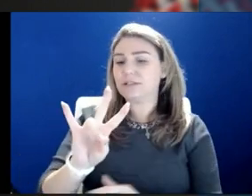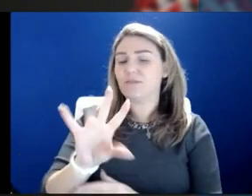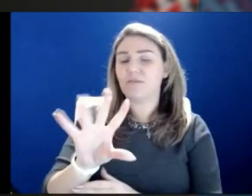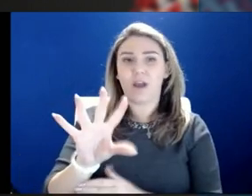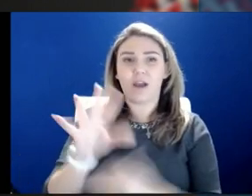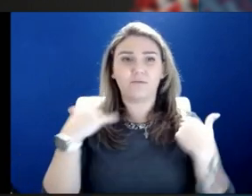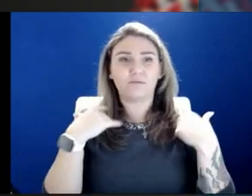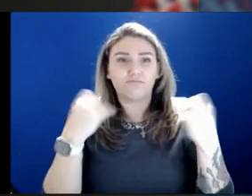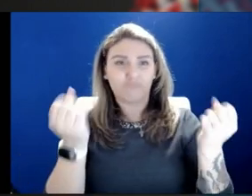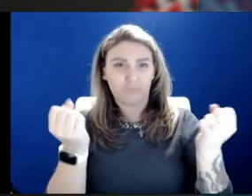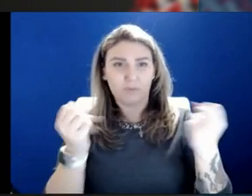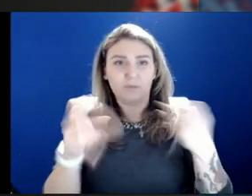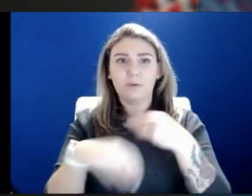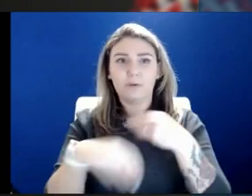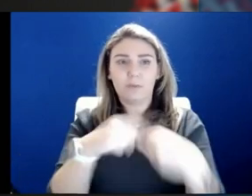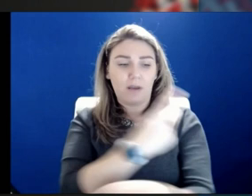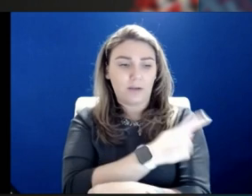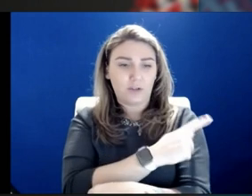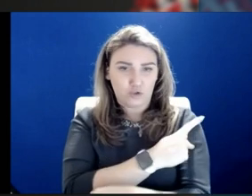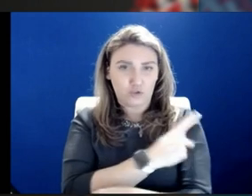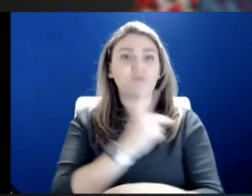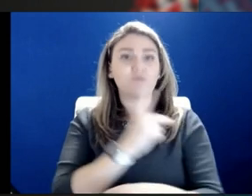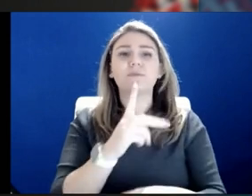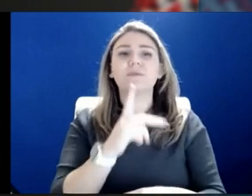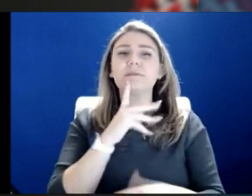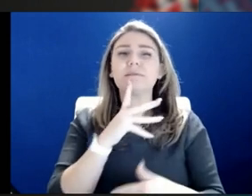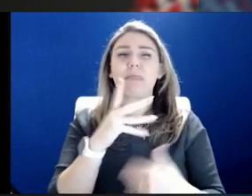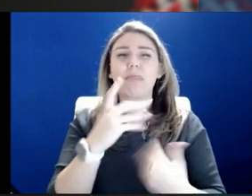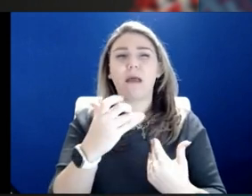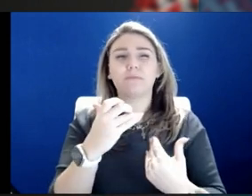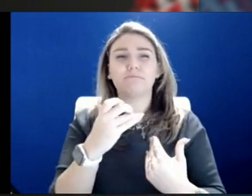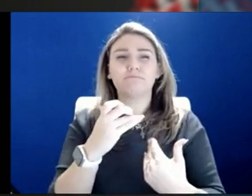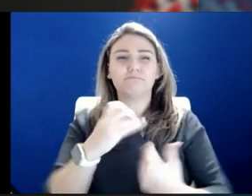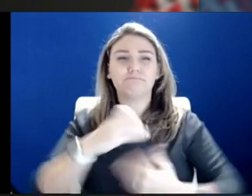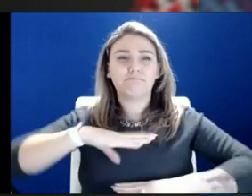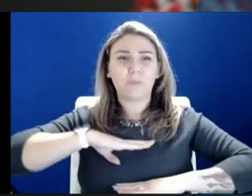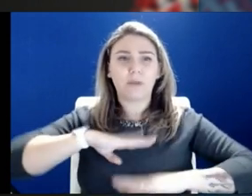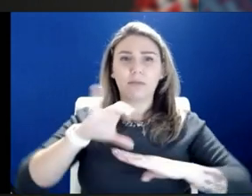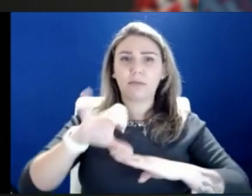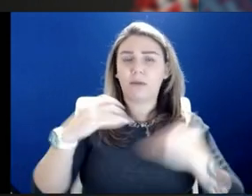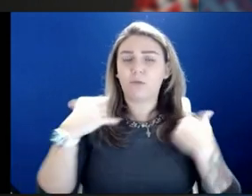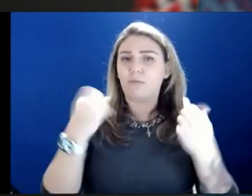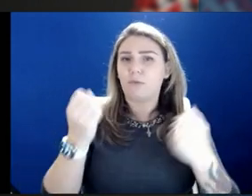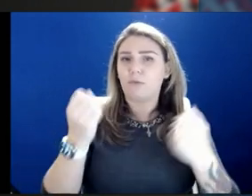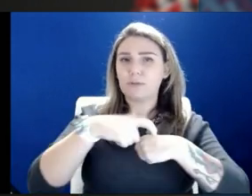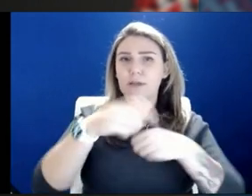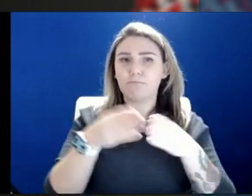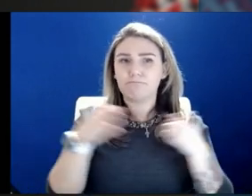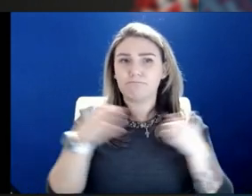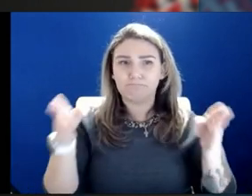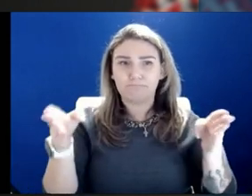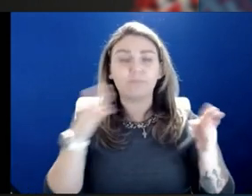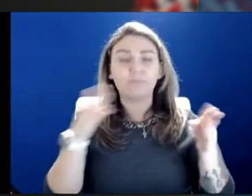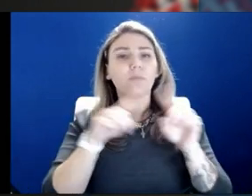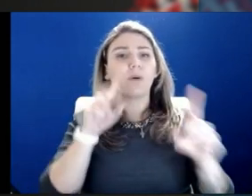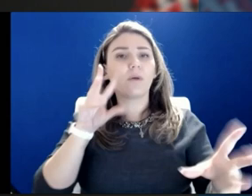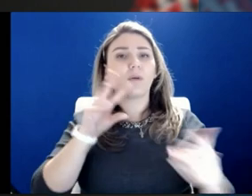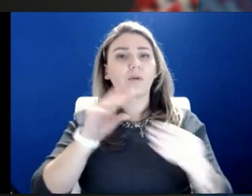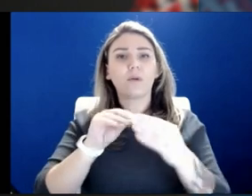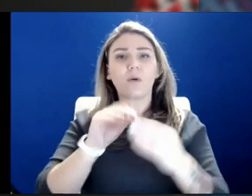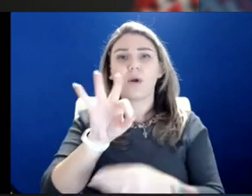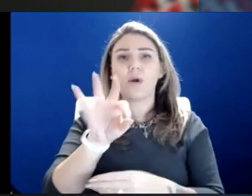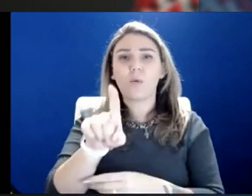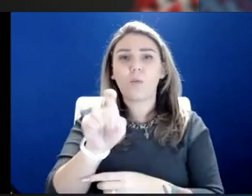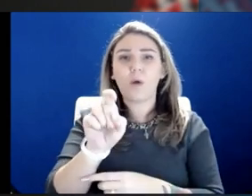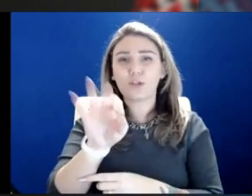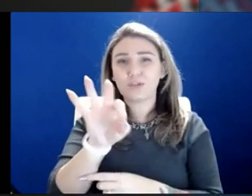patients who have been in and met that recovery period or discontinuation. But total of 199, again, 124